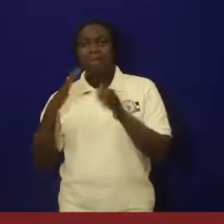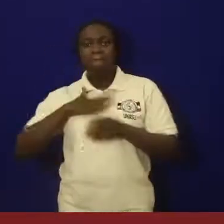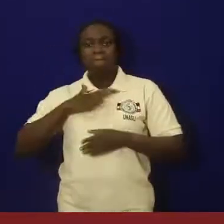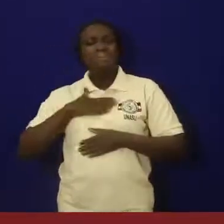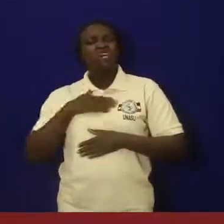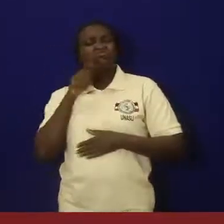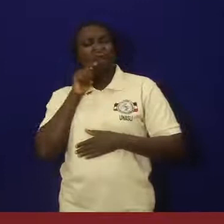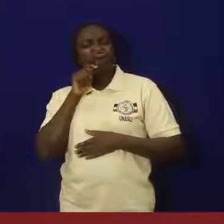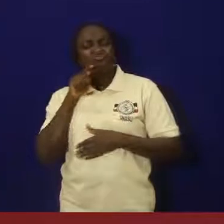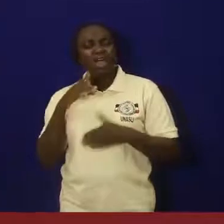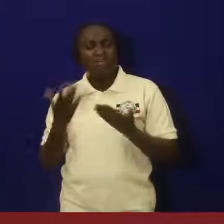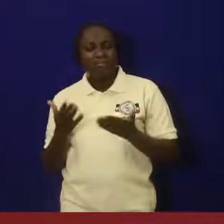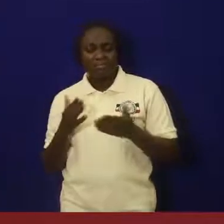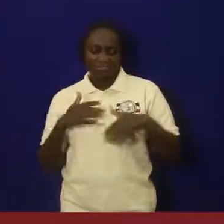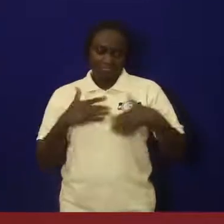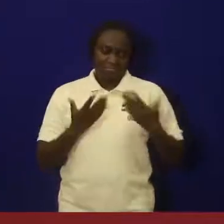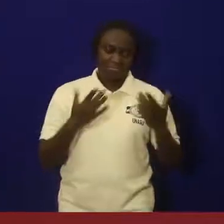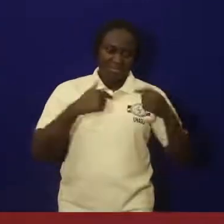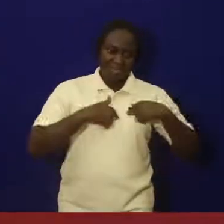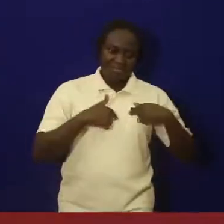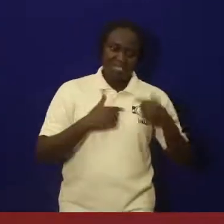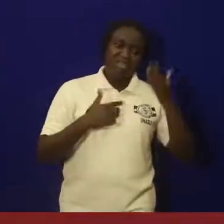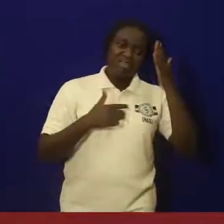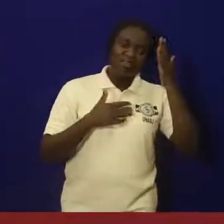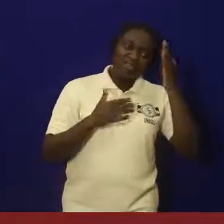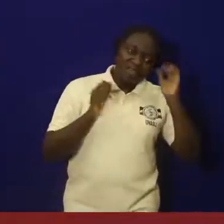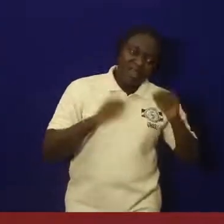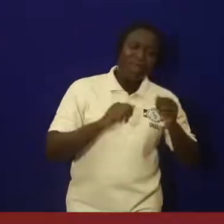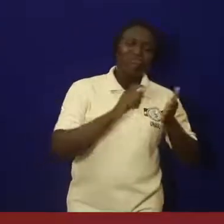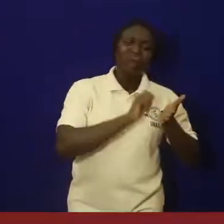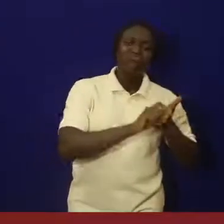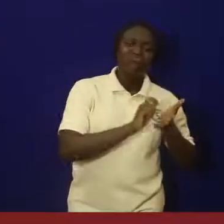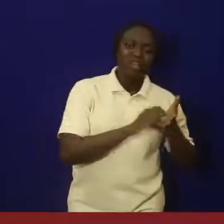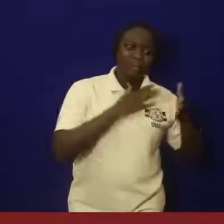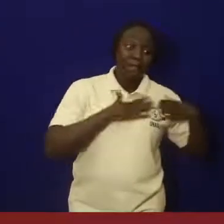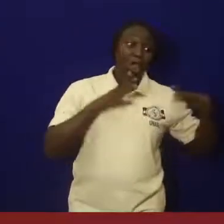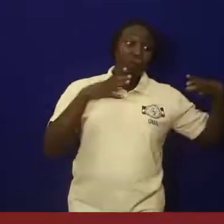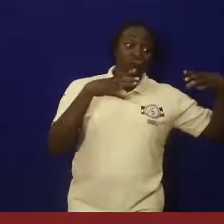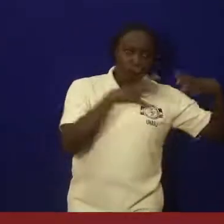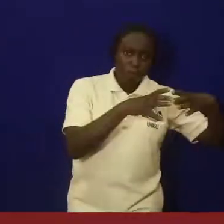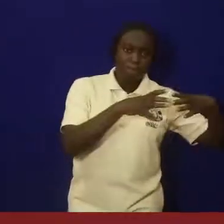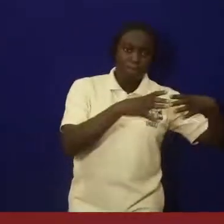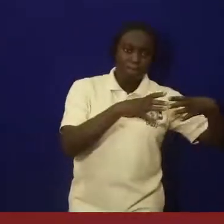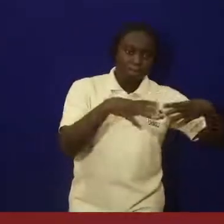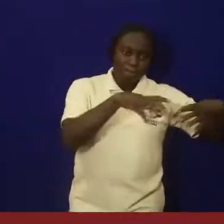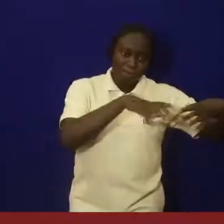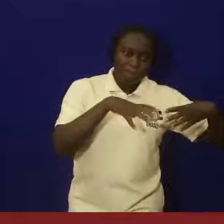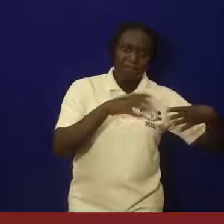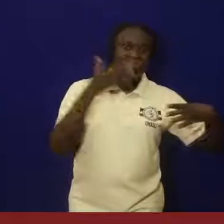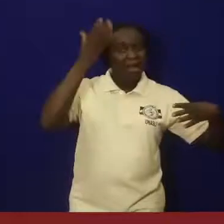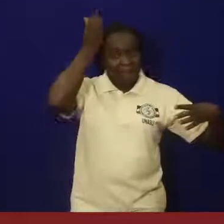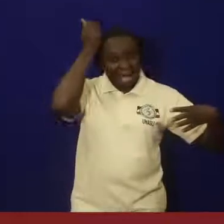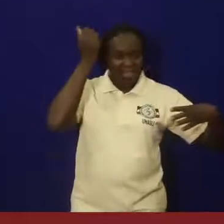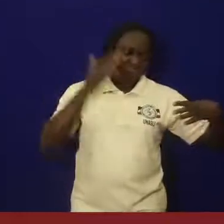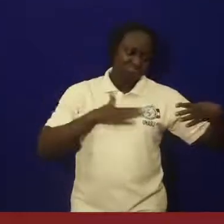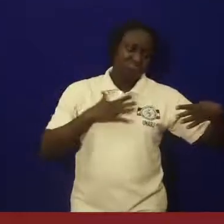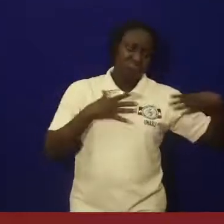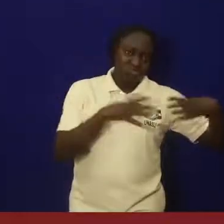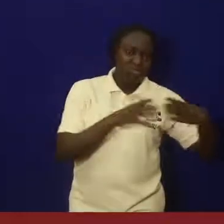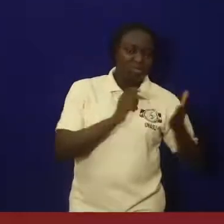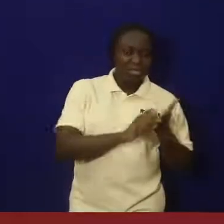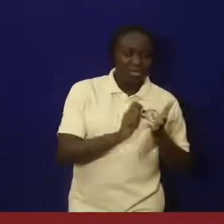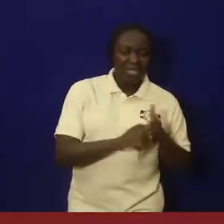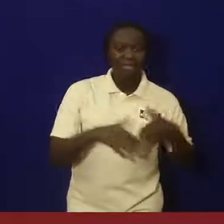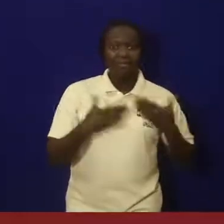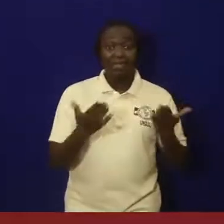about my thinking group in a book, in a newspaper, in a